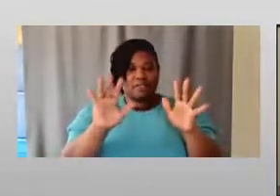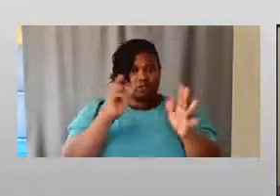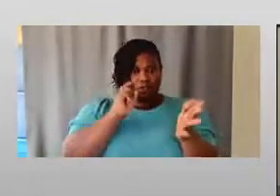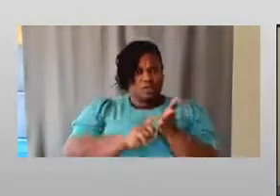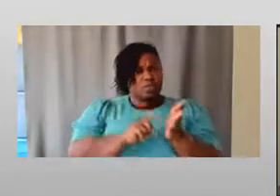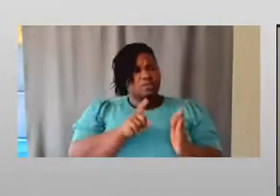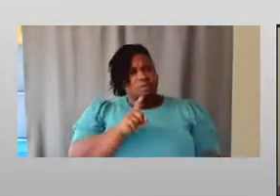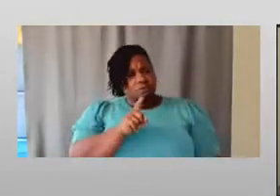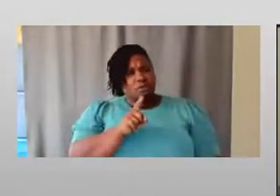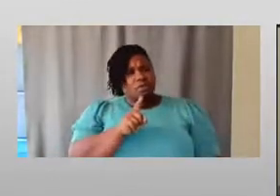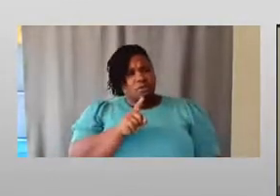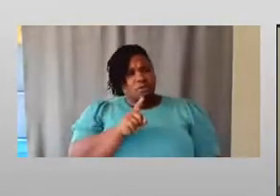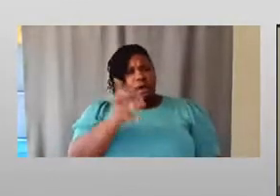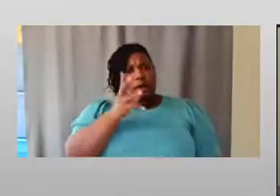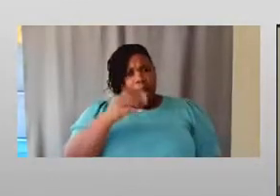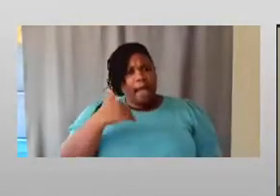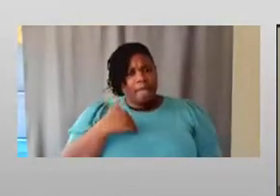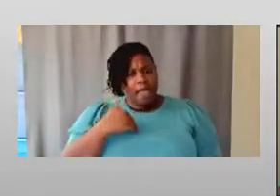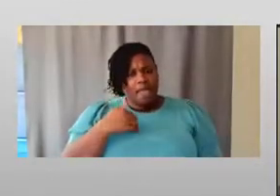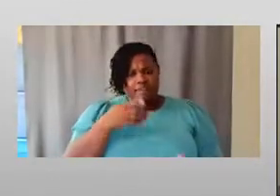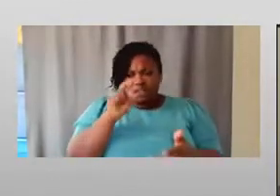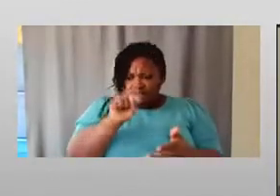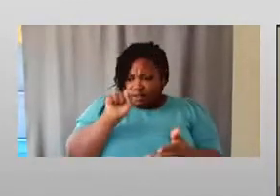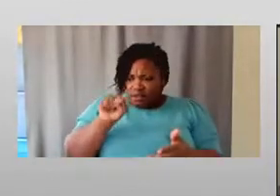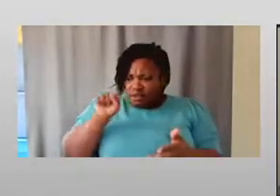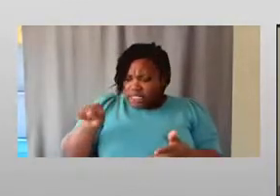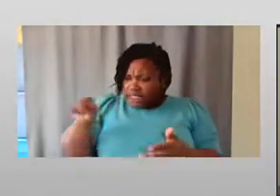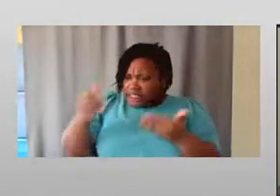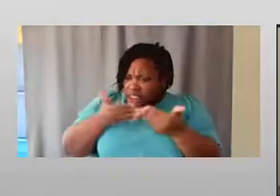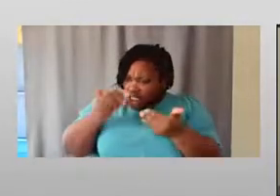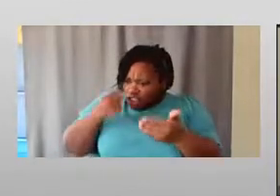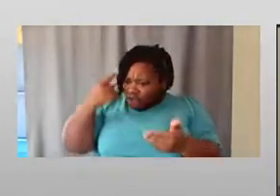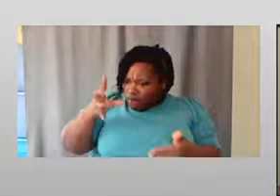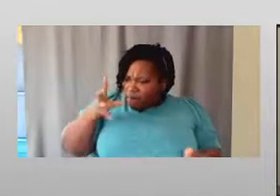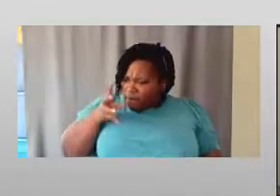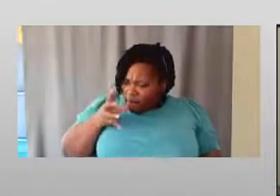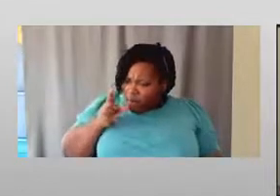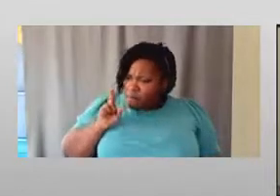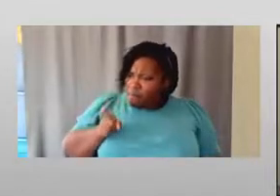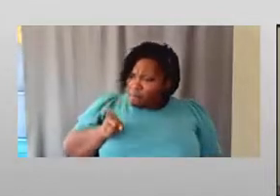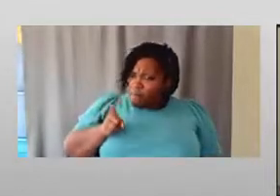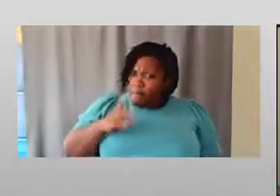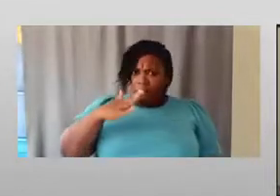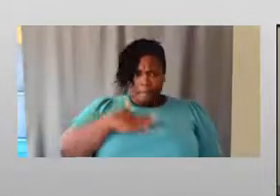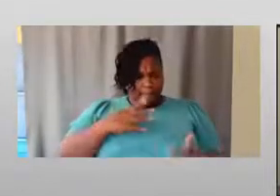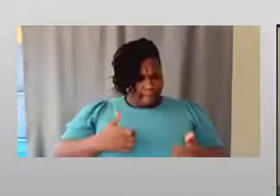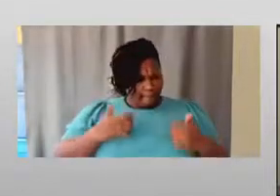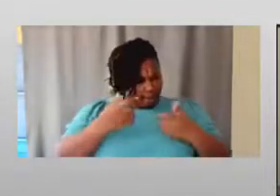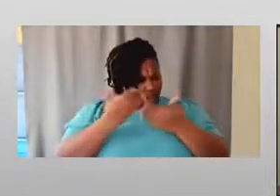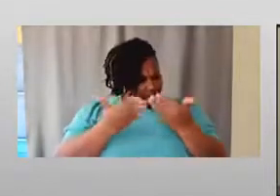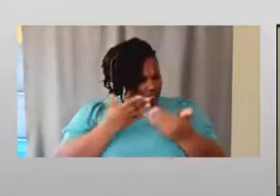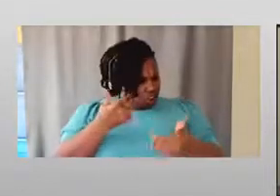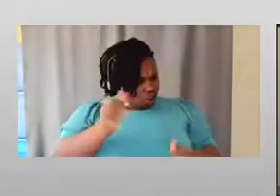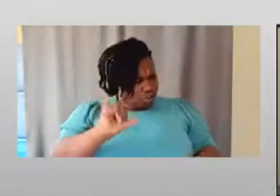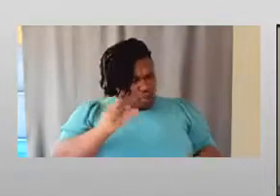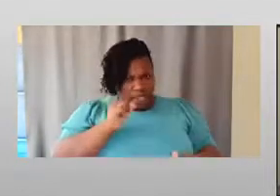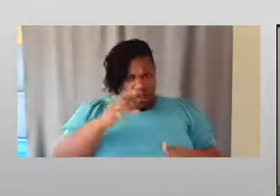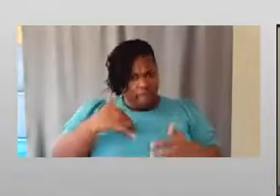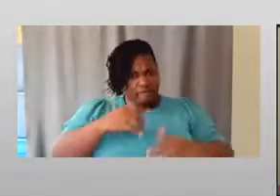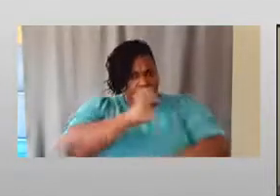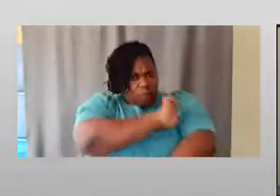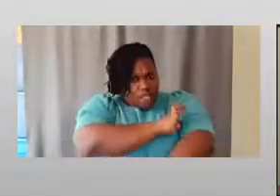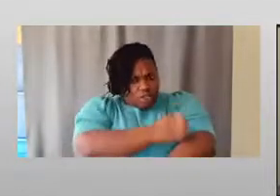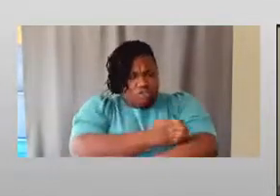hey, since mom has XYZ and this has been easier for her, this makes my life a little bit easier. I don't have to use as much energy